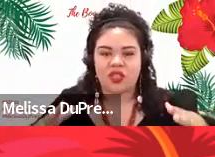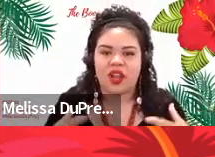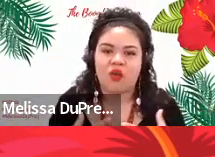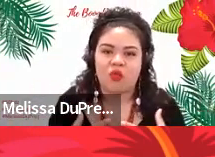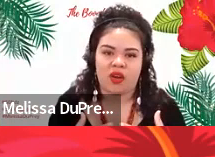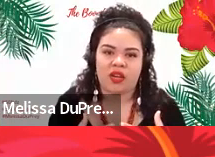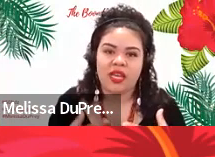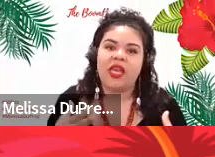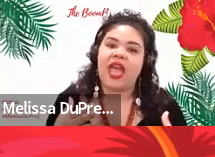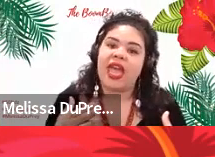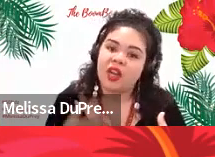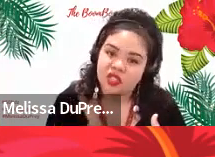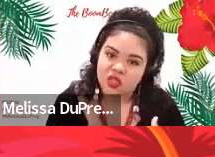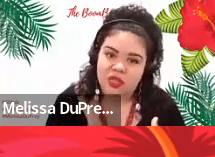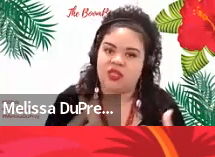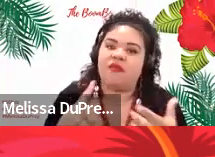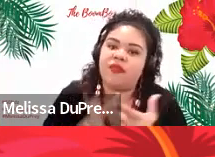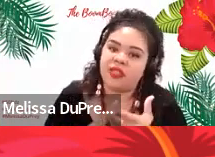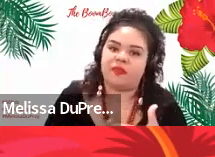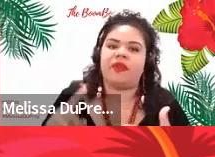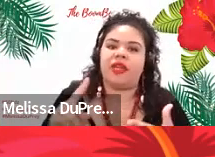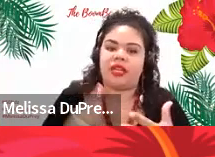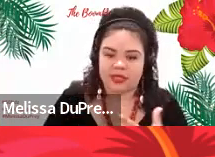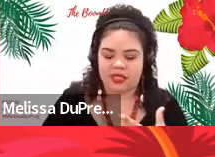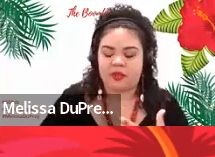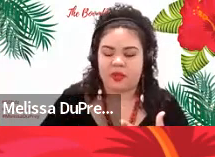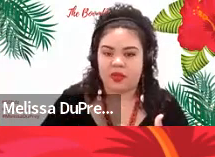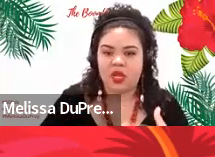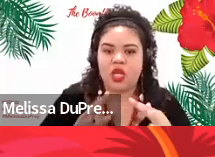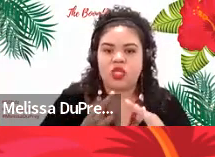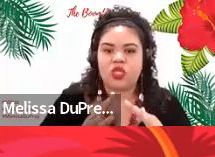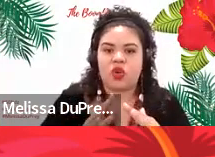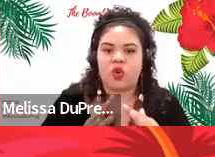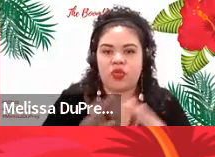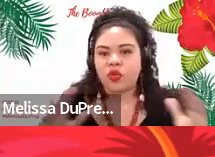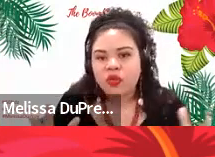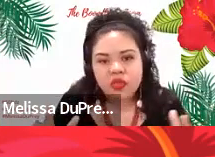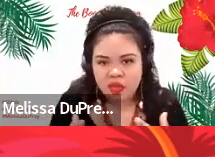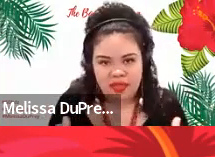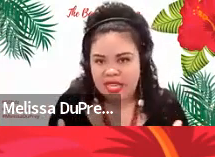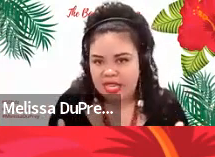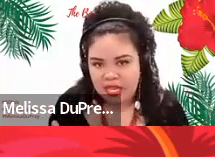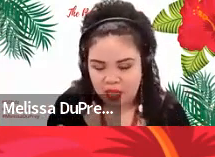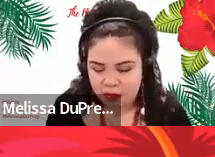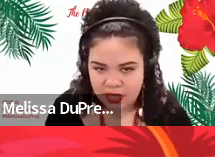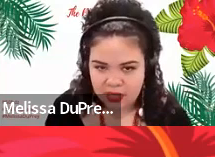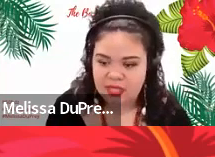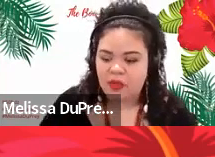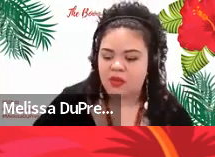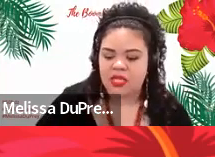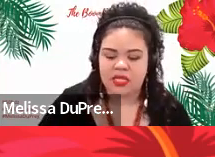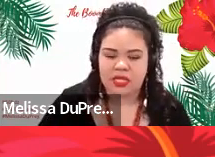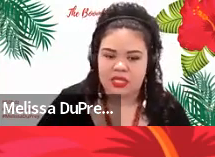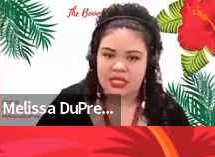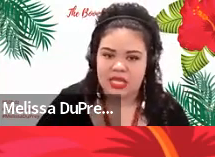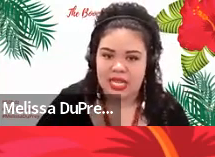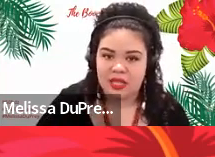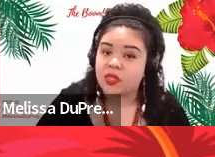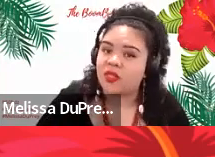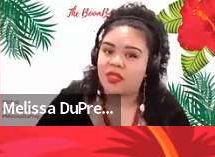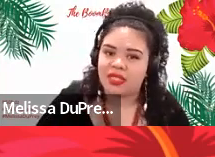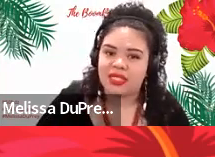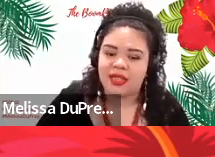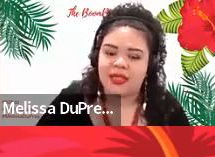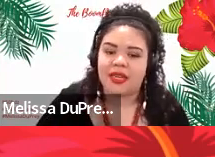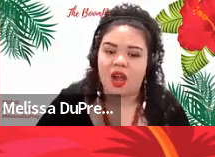we make sure that our work and our stories are visible and accessible so those are the key elements that we're going to be discussing